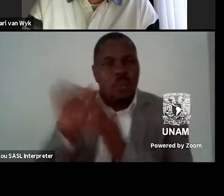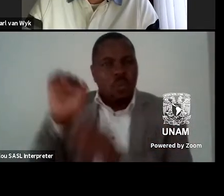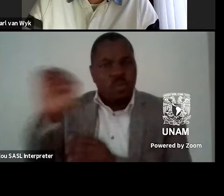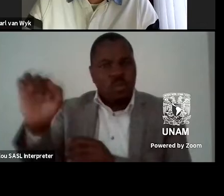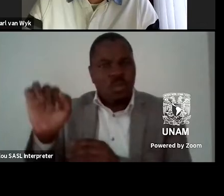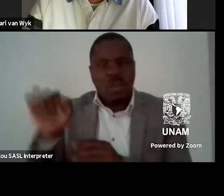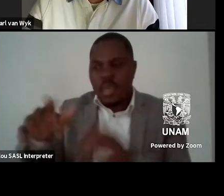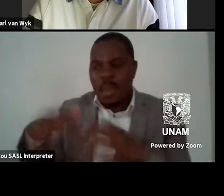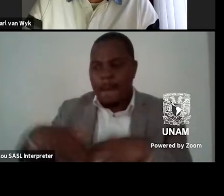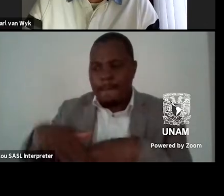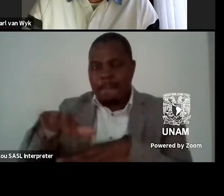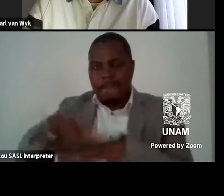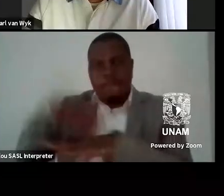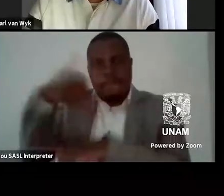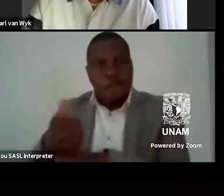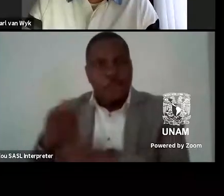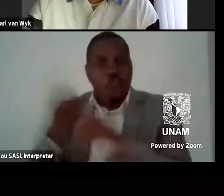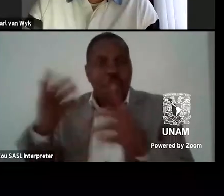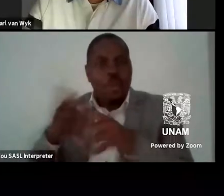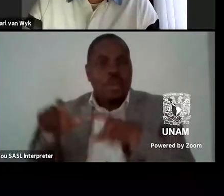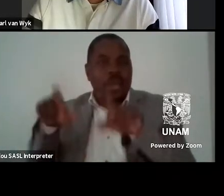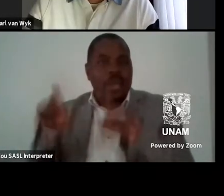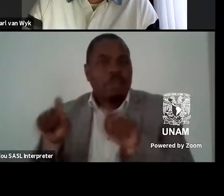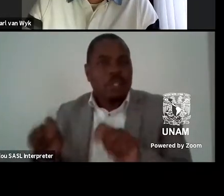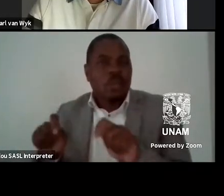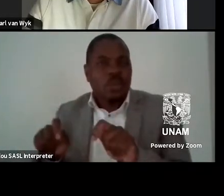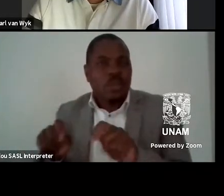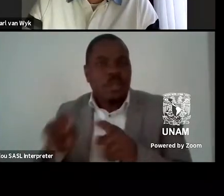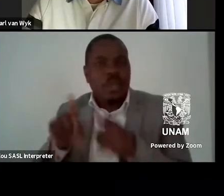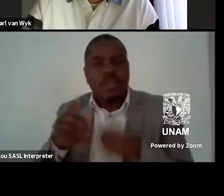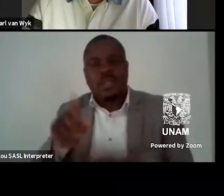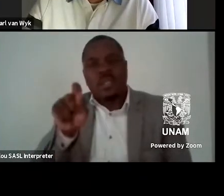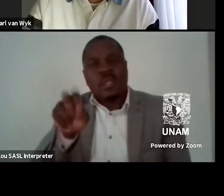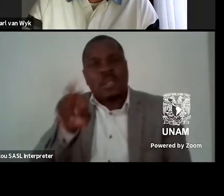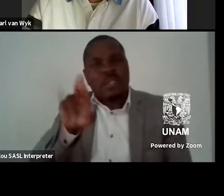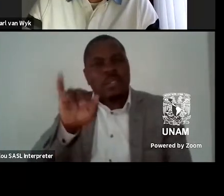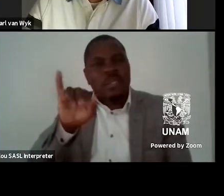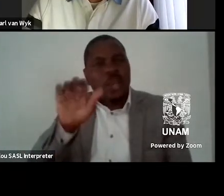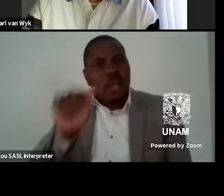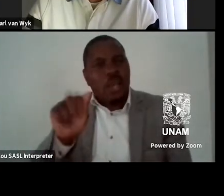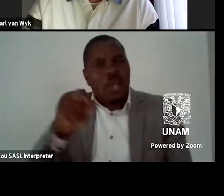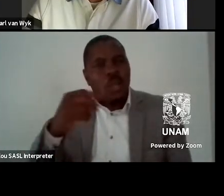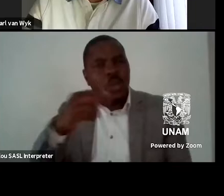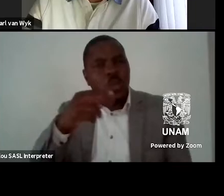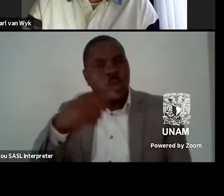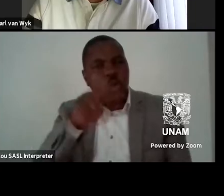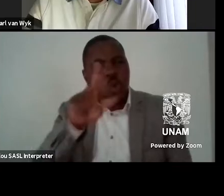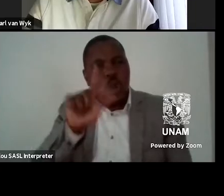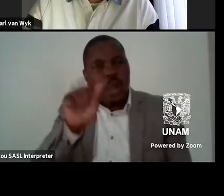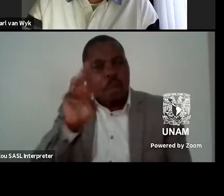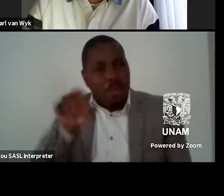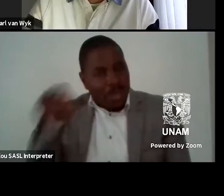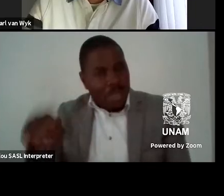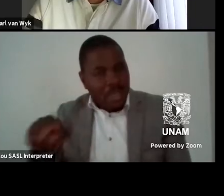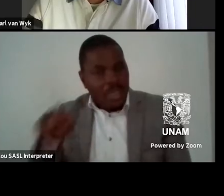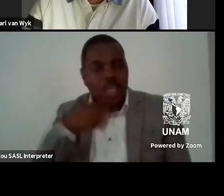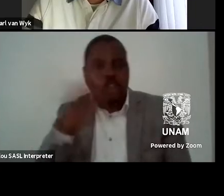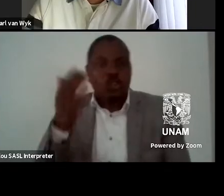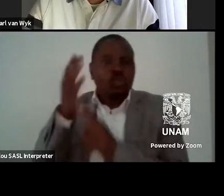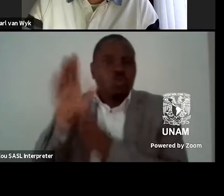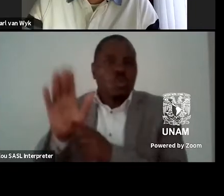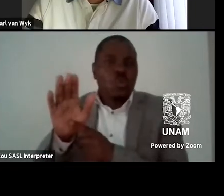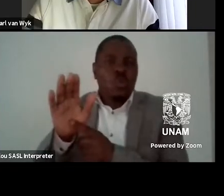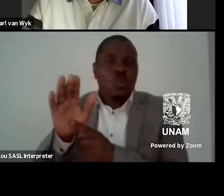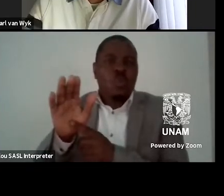but perhaps something like a novel like Triangulum which makes the kind of movement that Roberto is describing